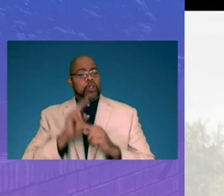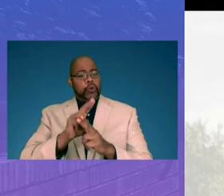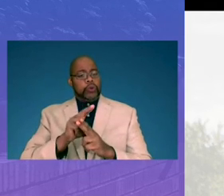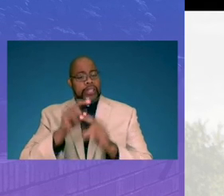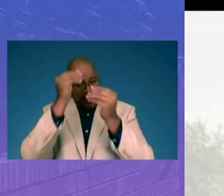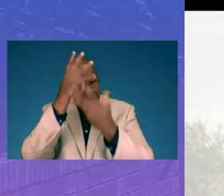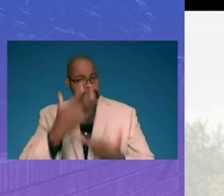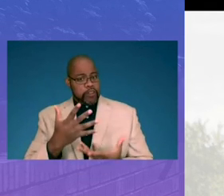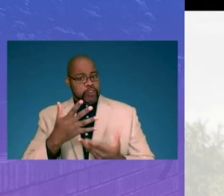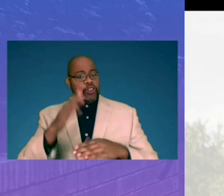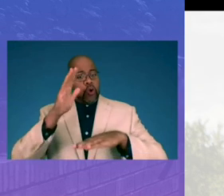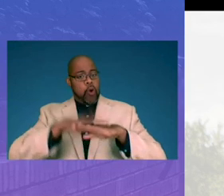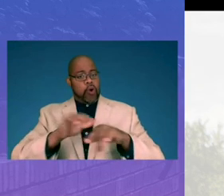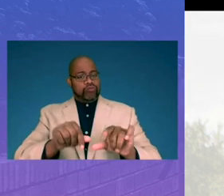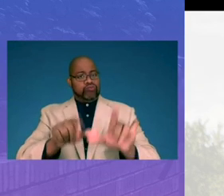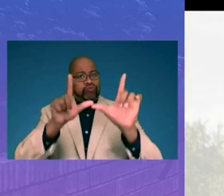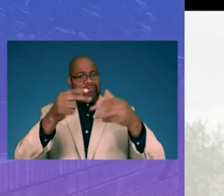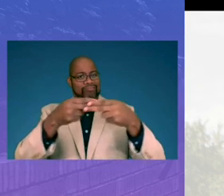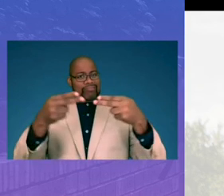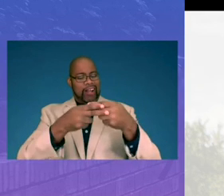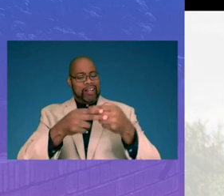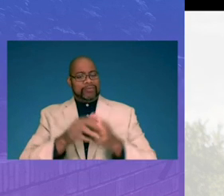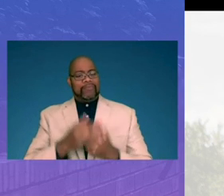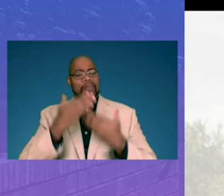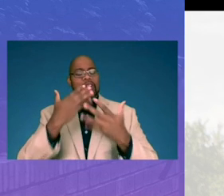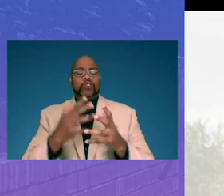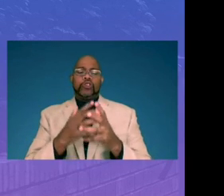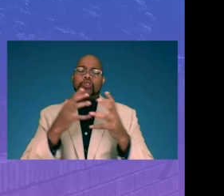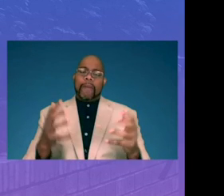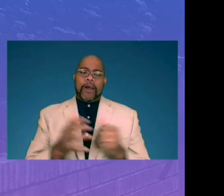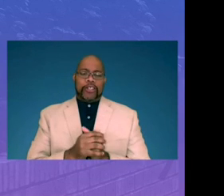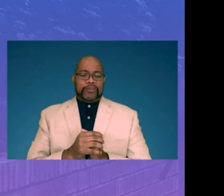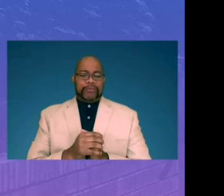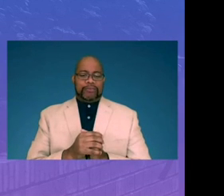information on this slide. Thank you so much.